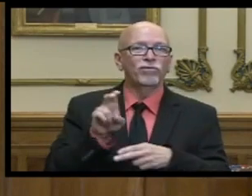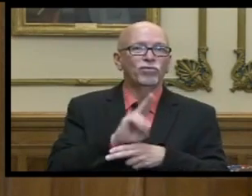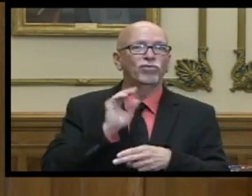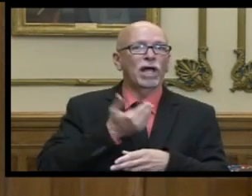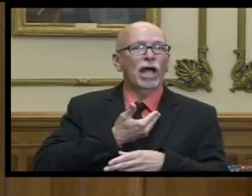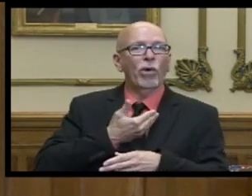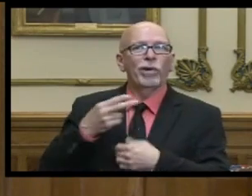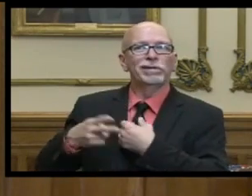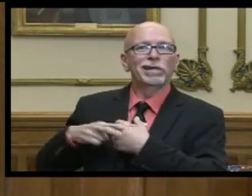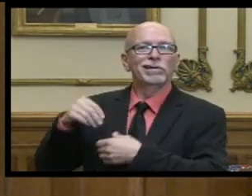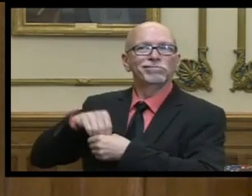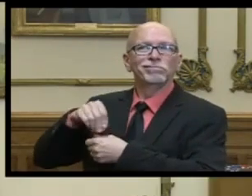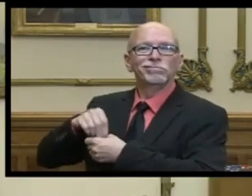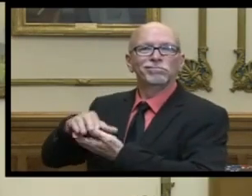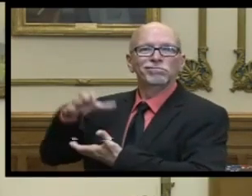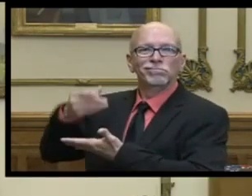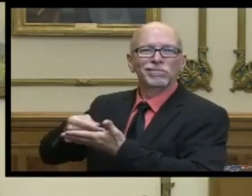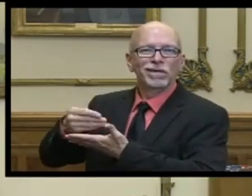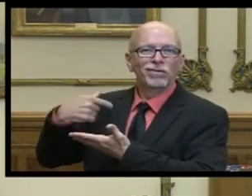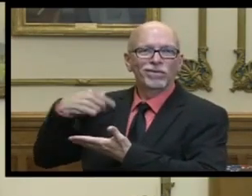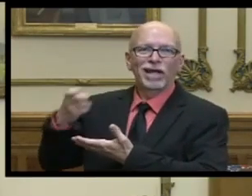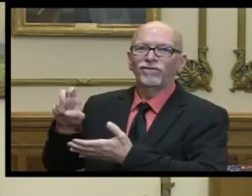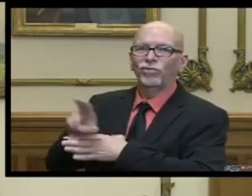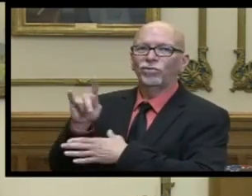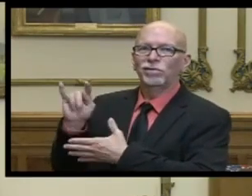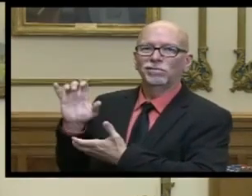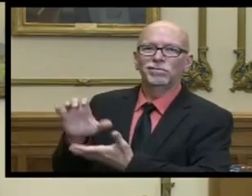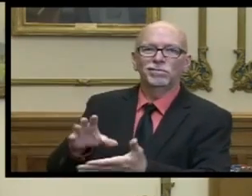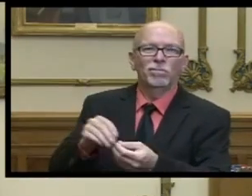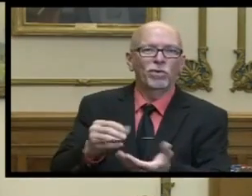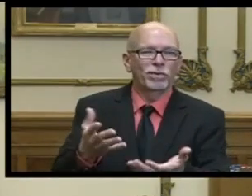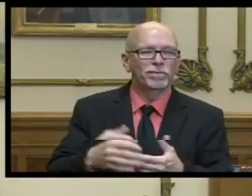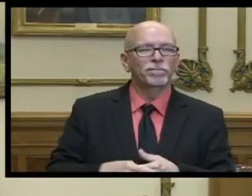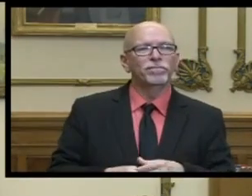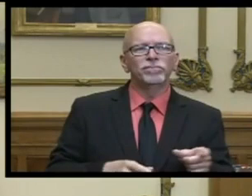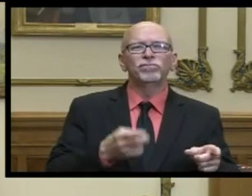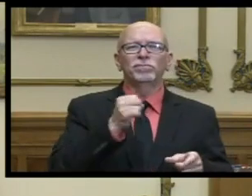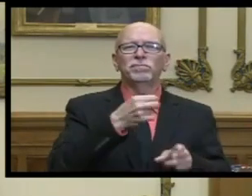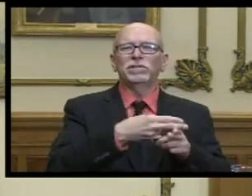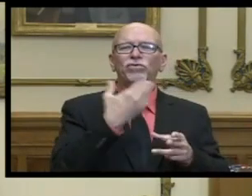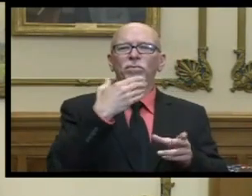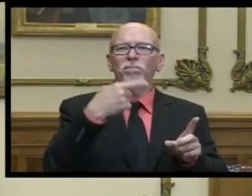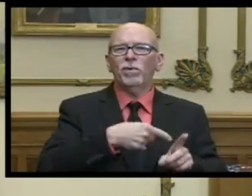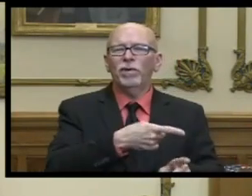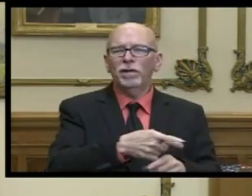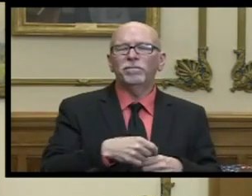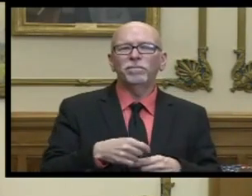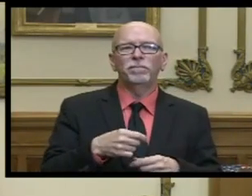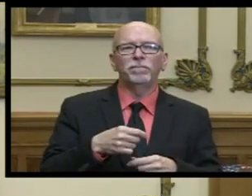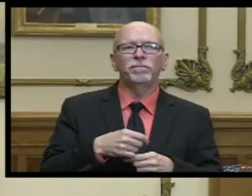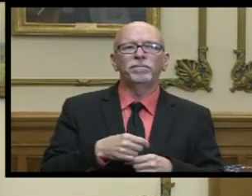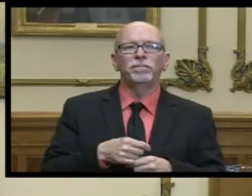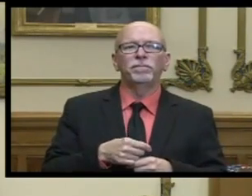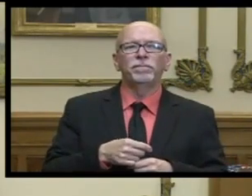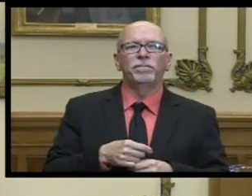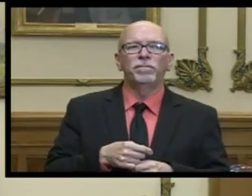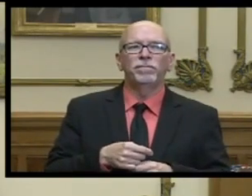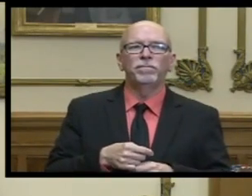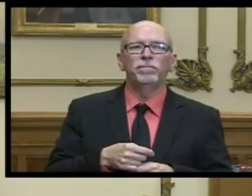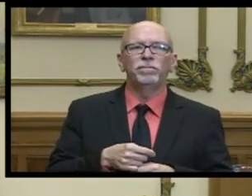just a little bit more yeah and you chris sherry chris mentions a very important point something that we um